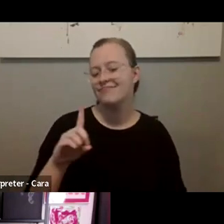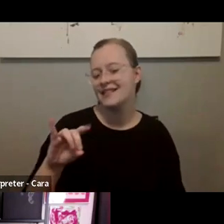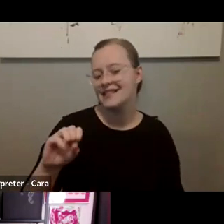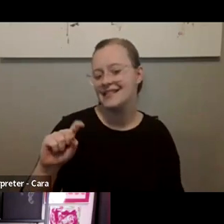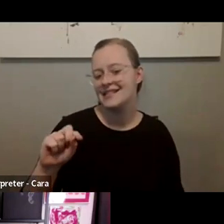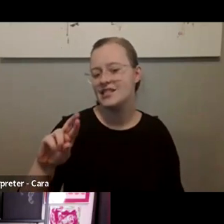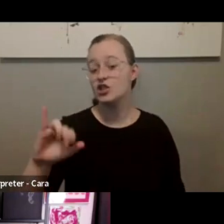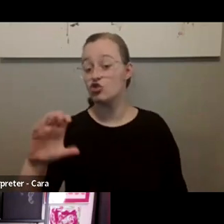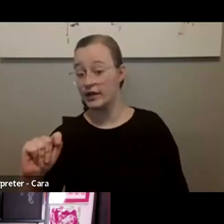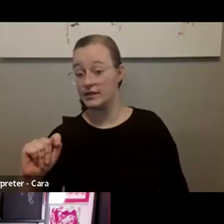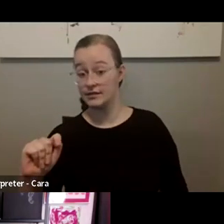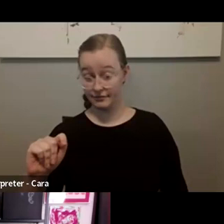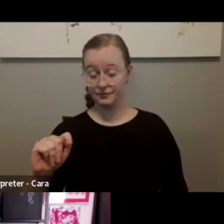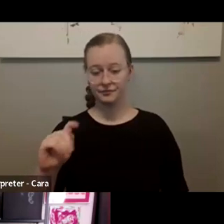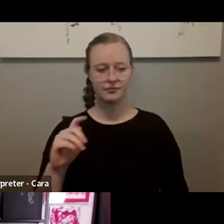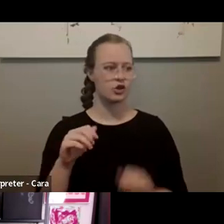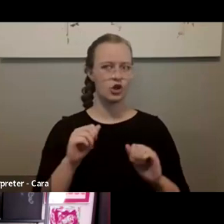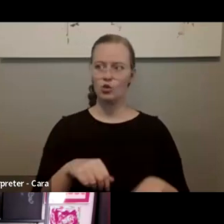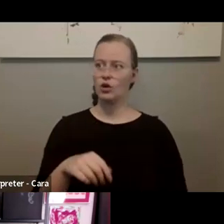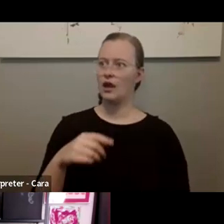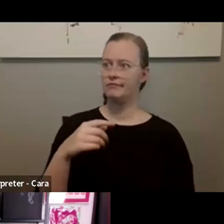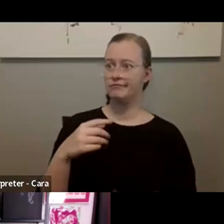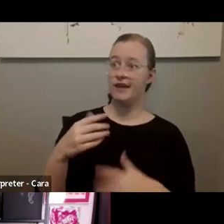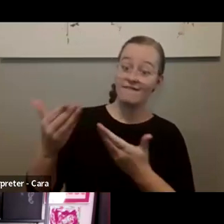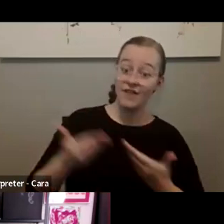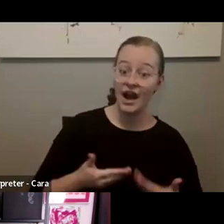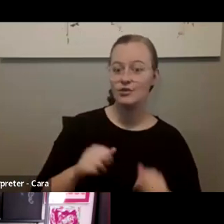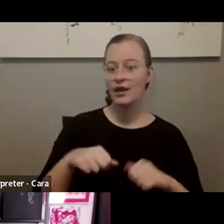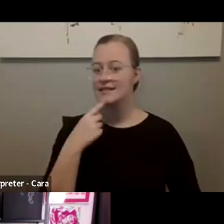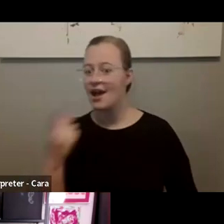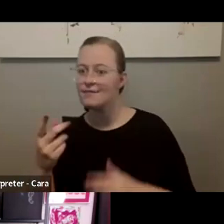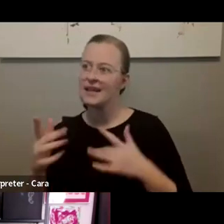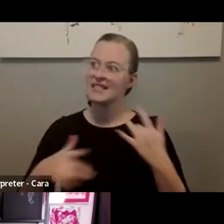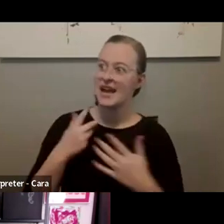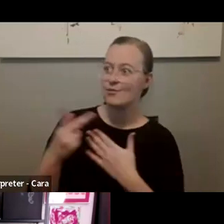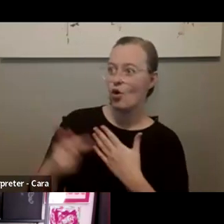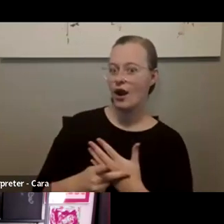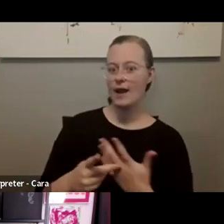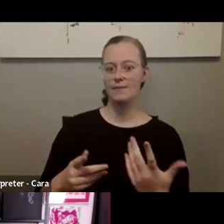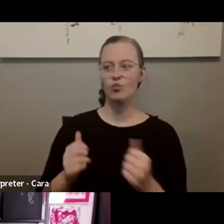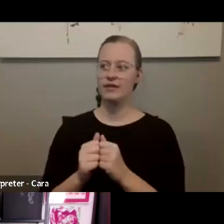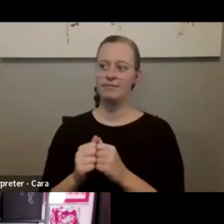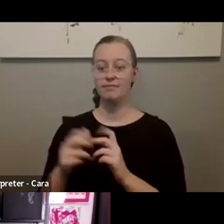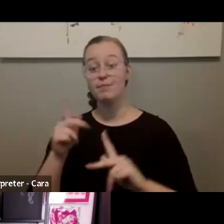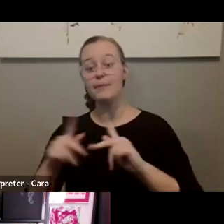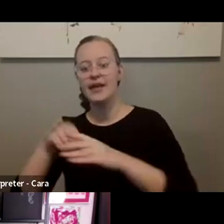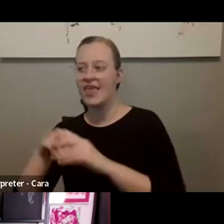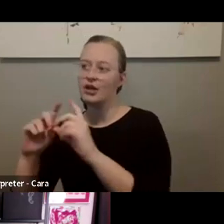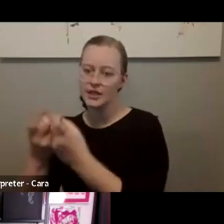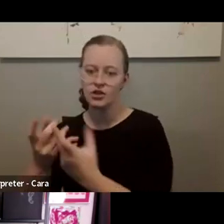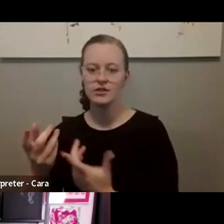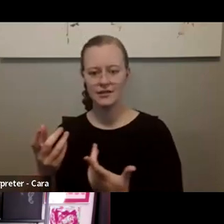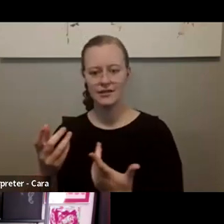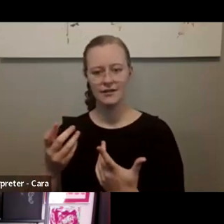invite them to something. You can tell them about a really exciting program you've just done with constituents in their district. Figure out ways and touch